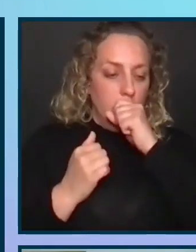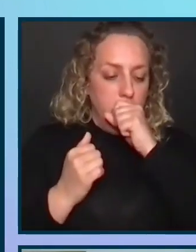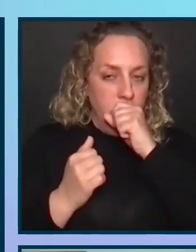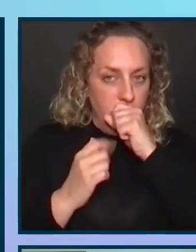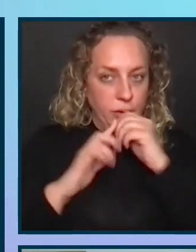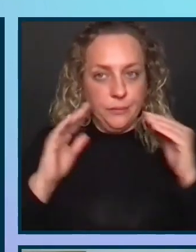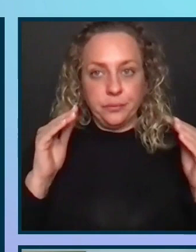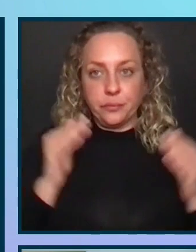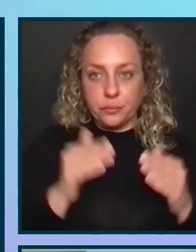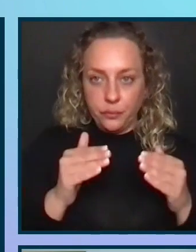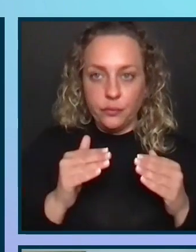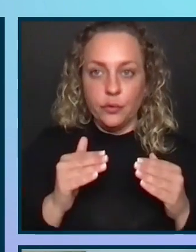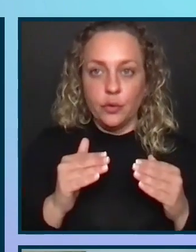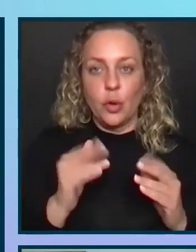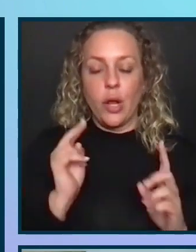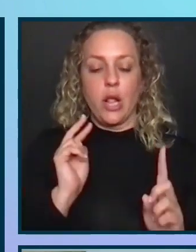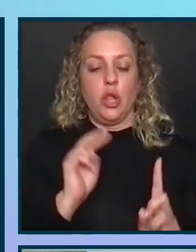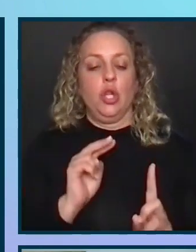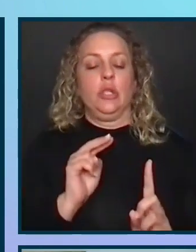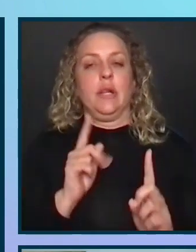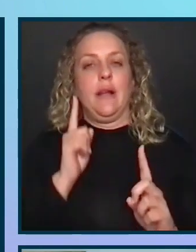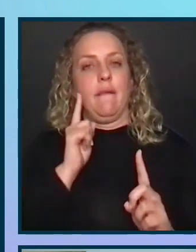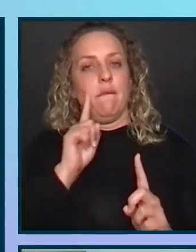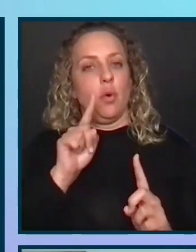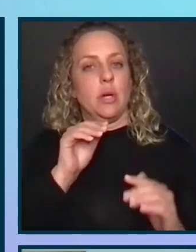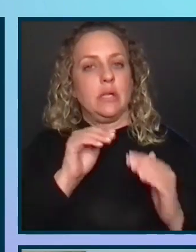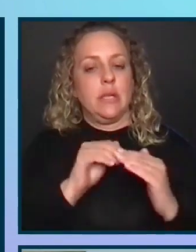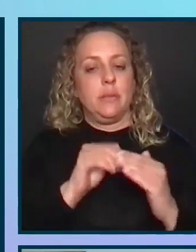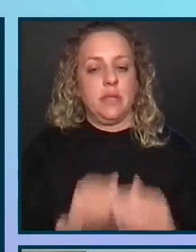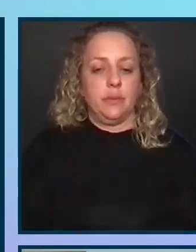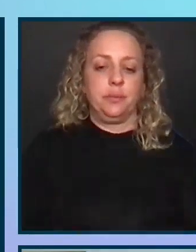and how these look at for accessibility.